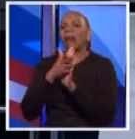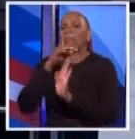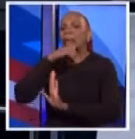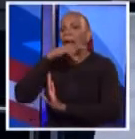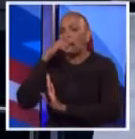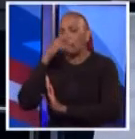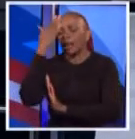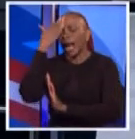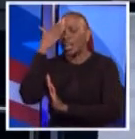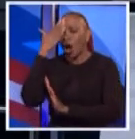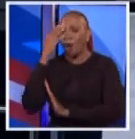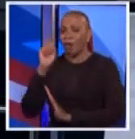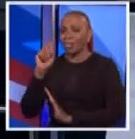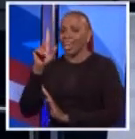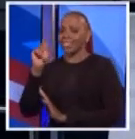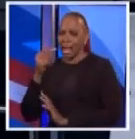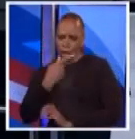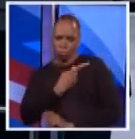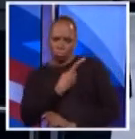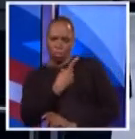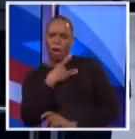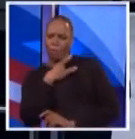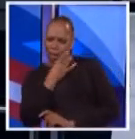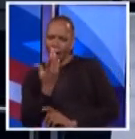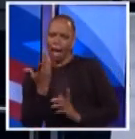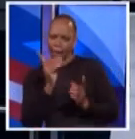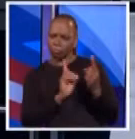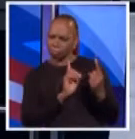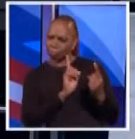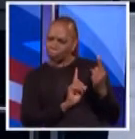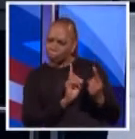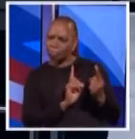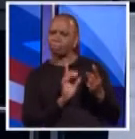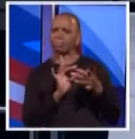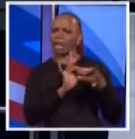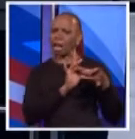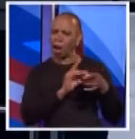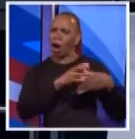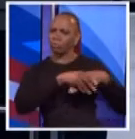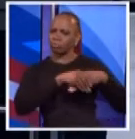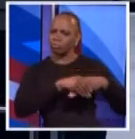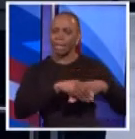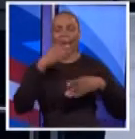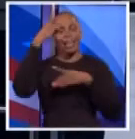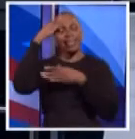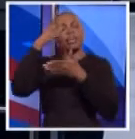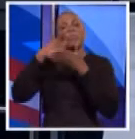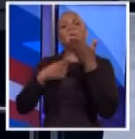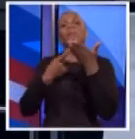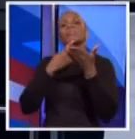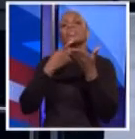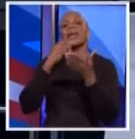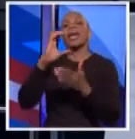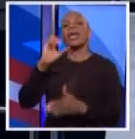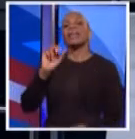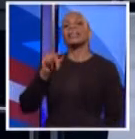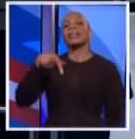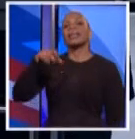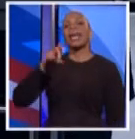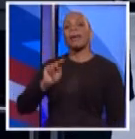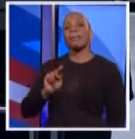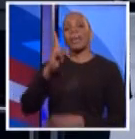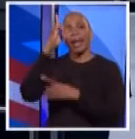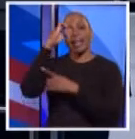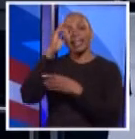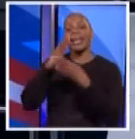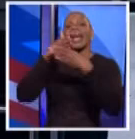no question about it. Scott and I like each other. We get along. And I think whatever is said in this campaign, I hope afterwards we will be the friends that we